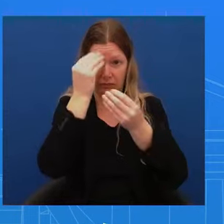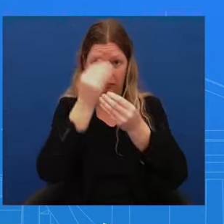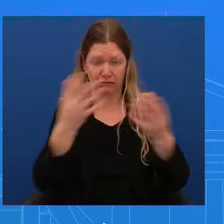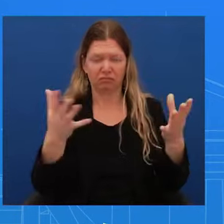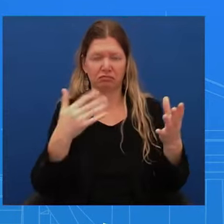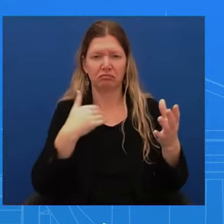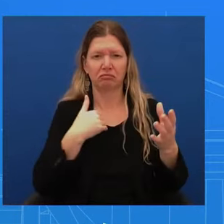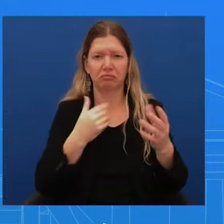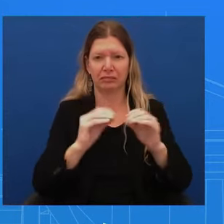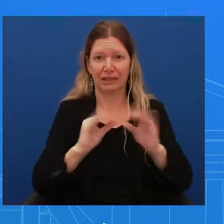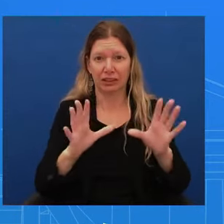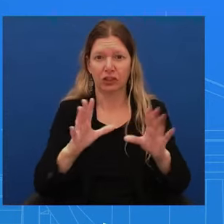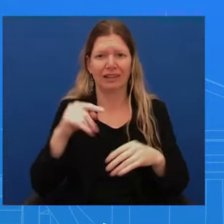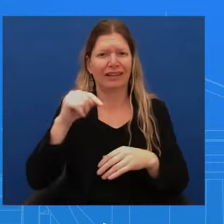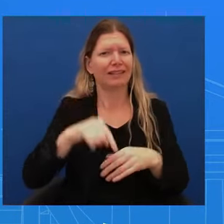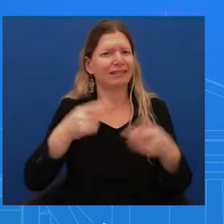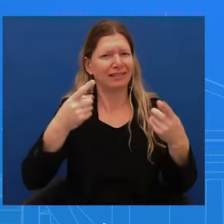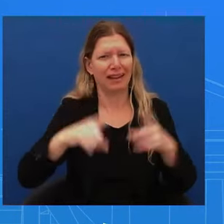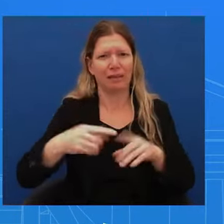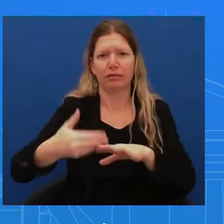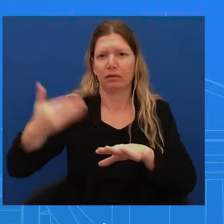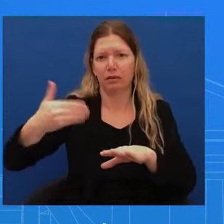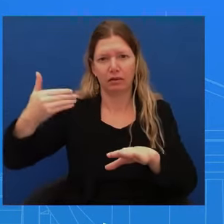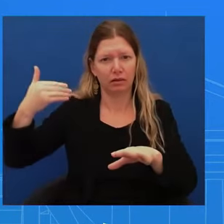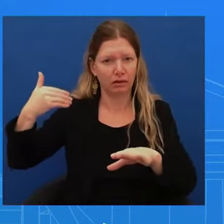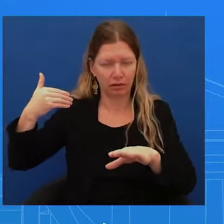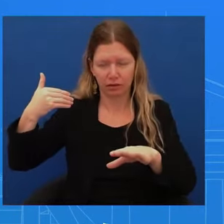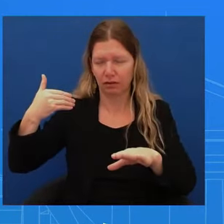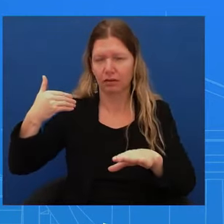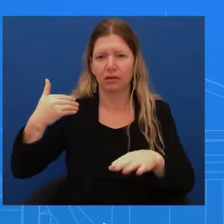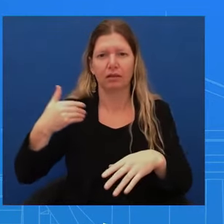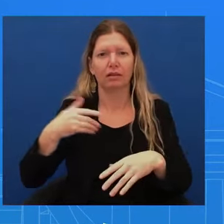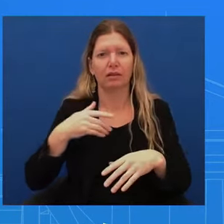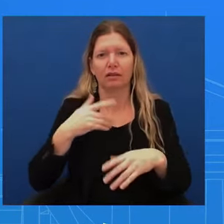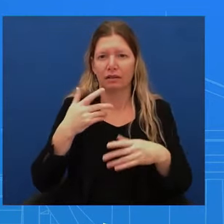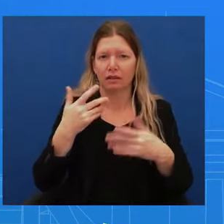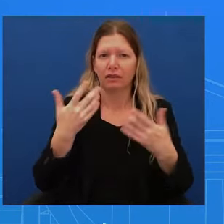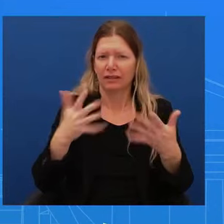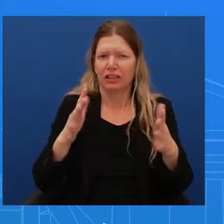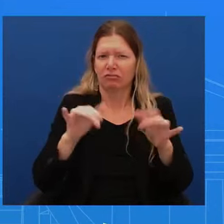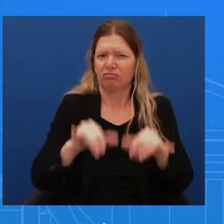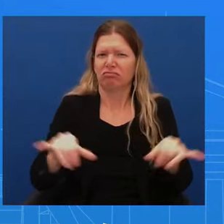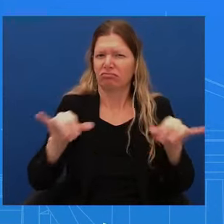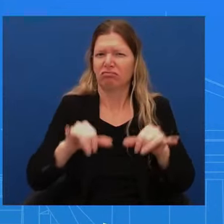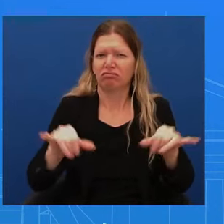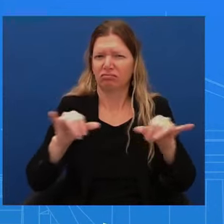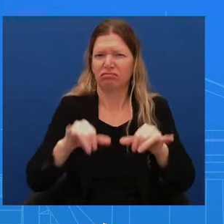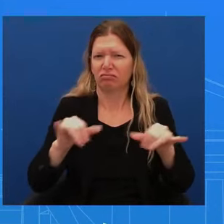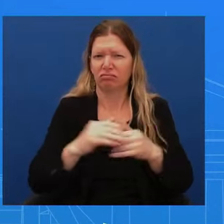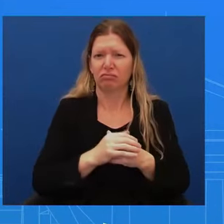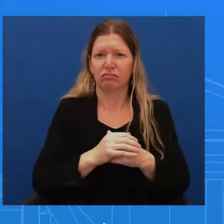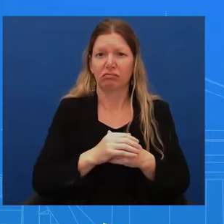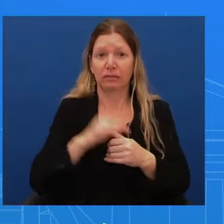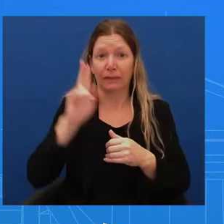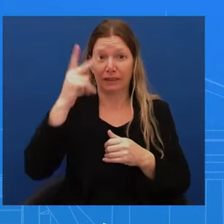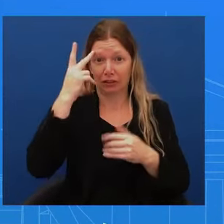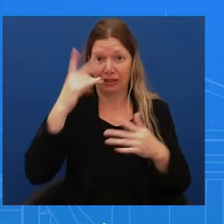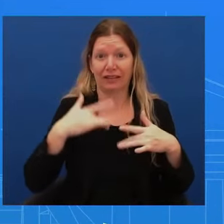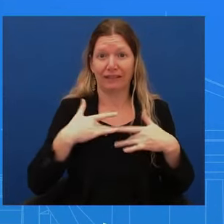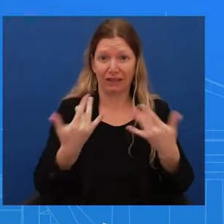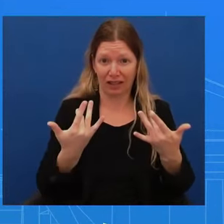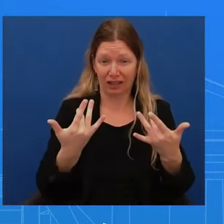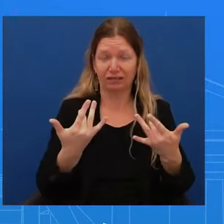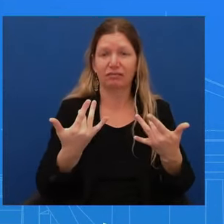we have moved forward with this process over the last couple of weeks, right, as we're in this, in 2024, we're not doing anything different.